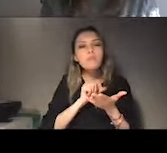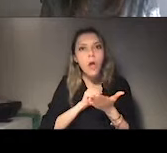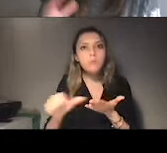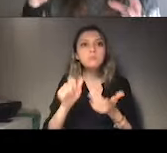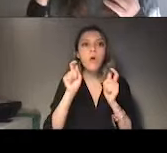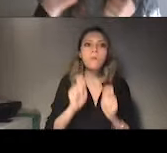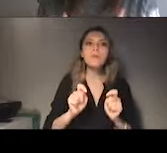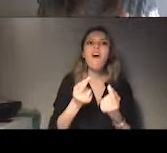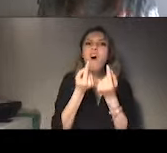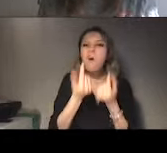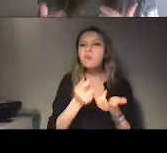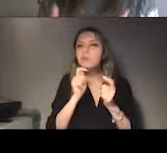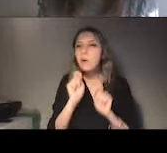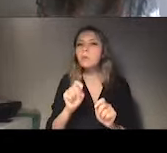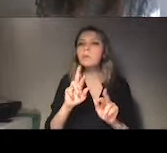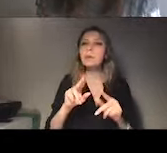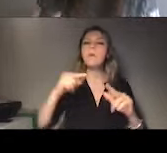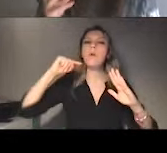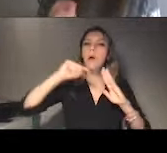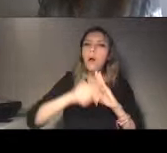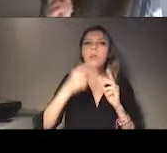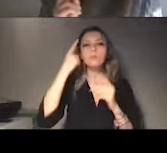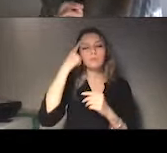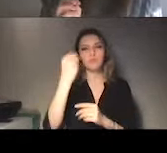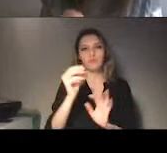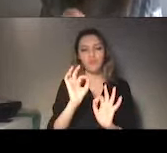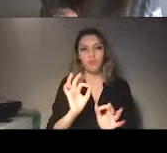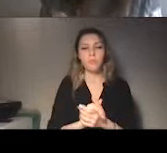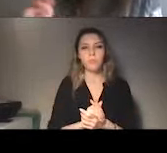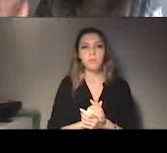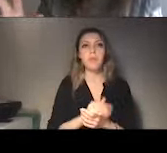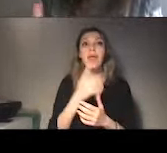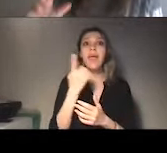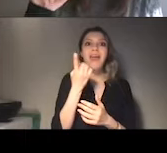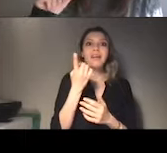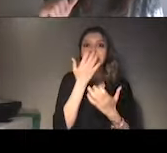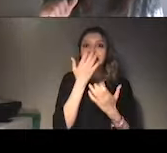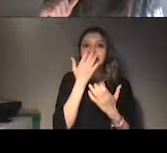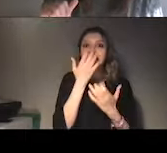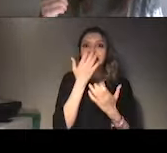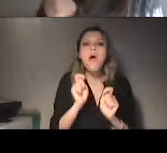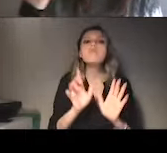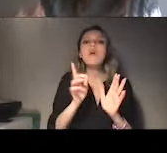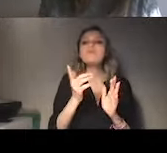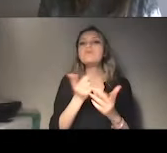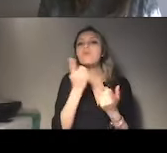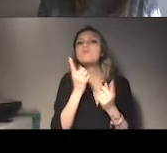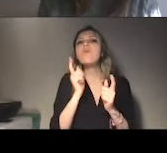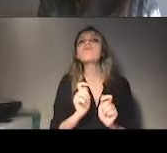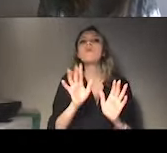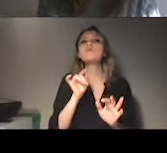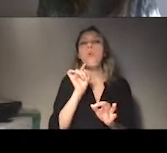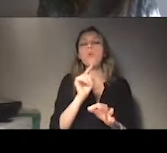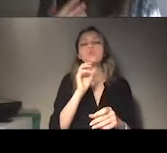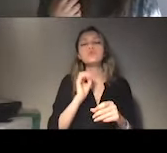actions taken, they suggested within the report what were the first steps that they suggested the